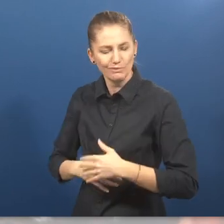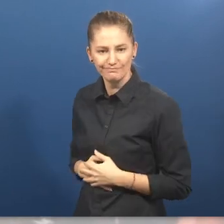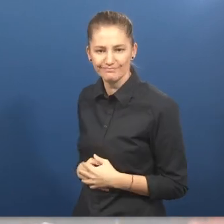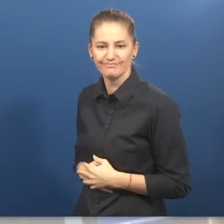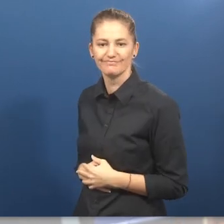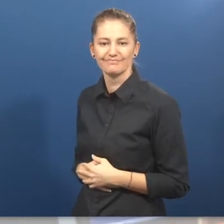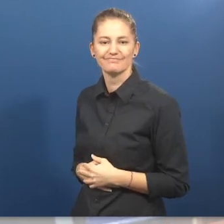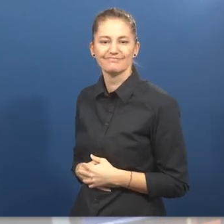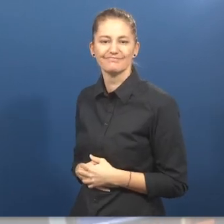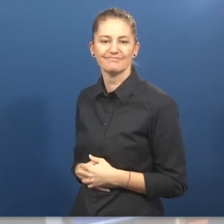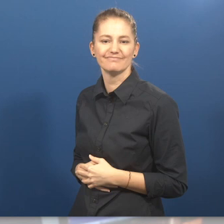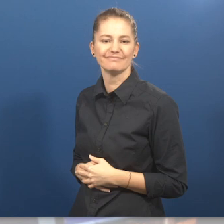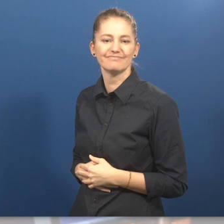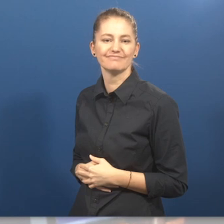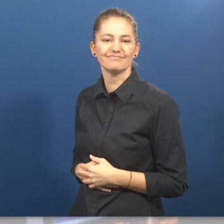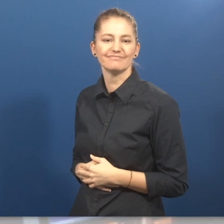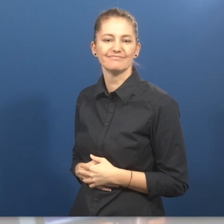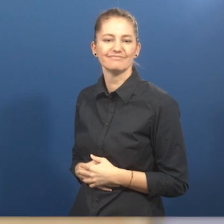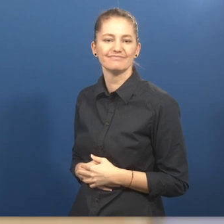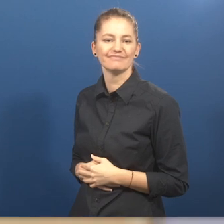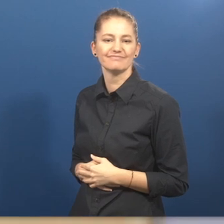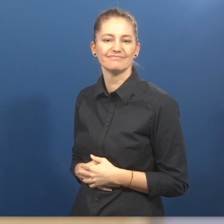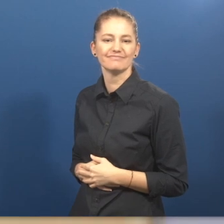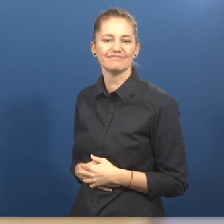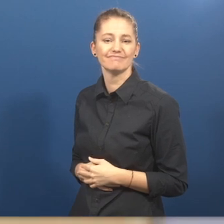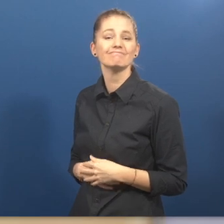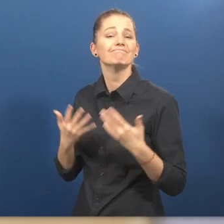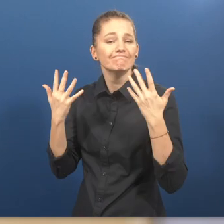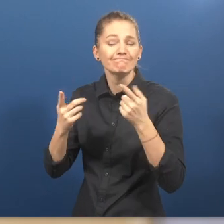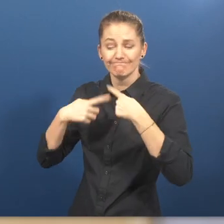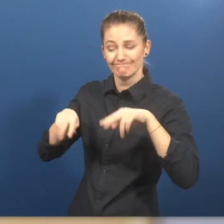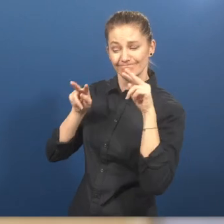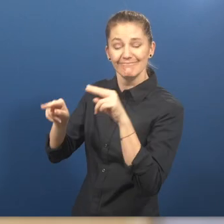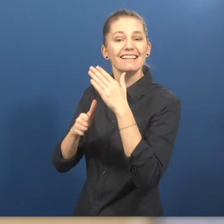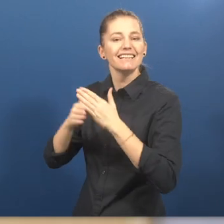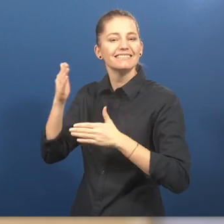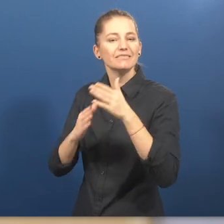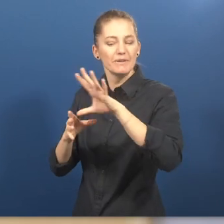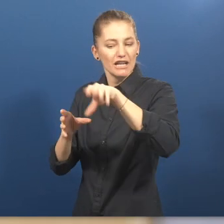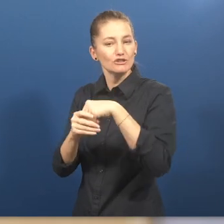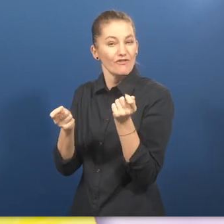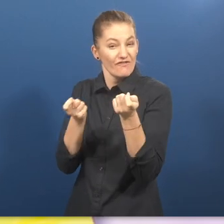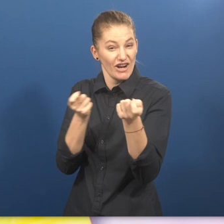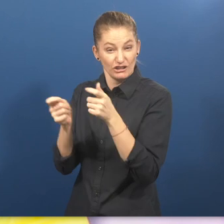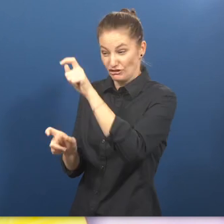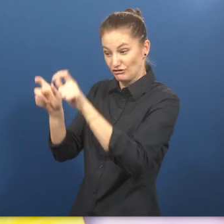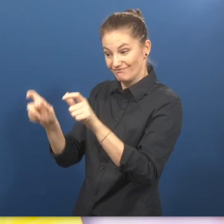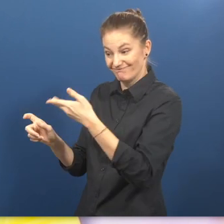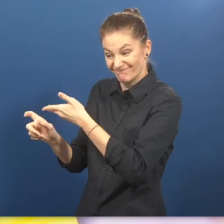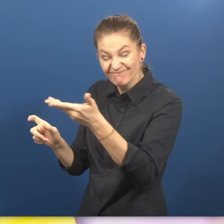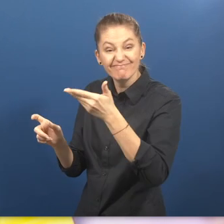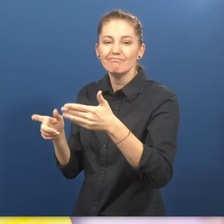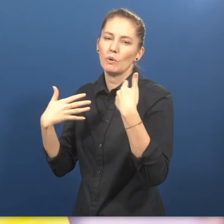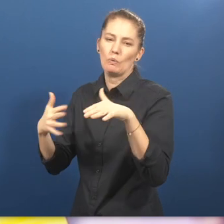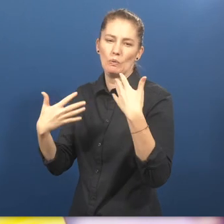In the interview, Anneke Maase. So, Make 12.4% Work, we look at disability inclusion facilitators as